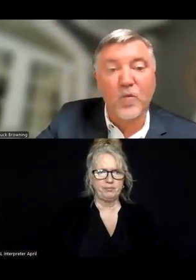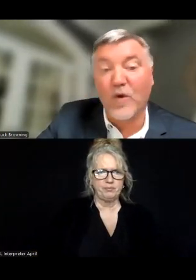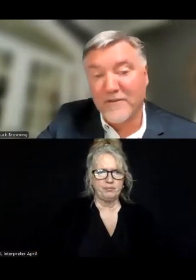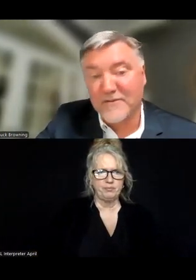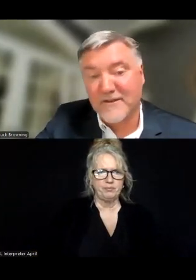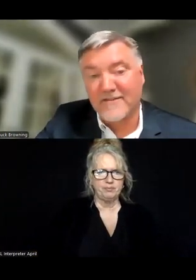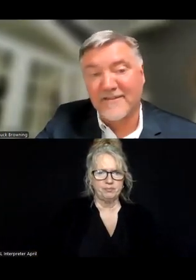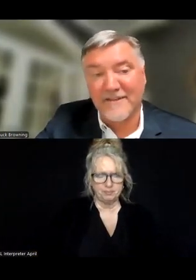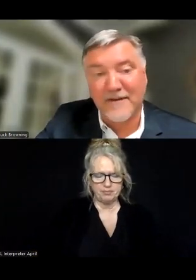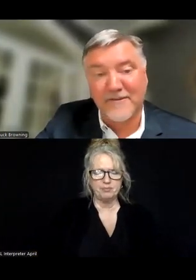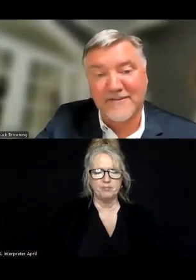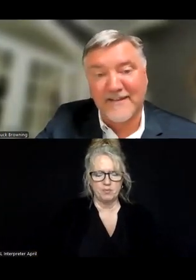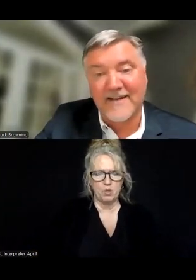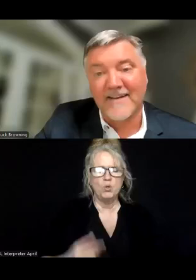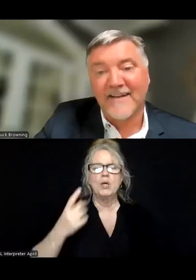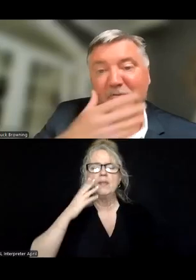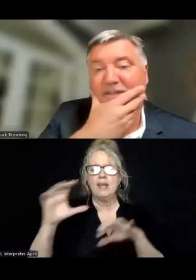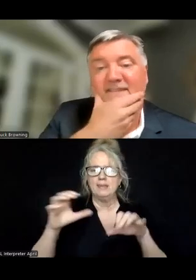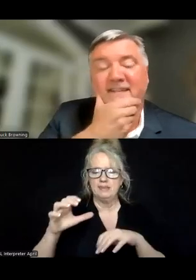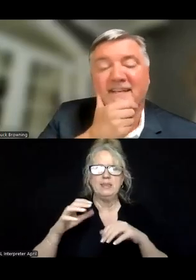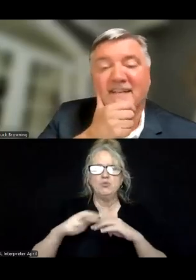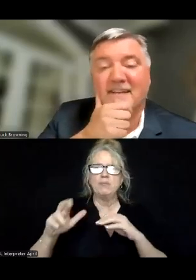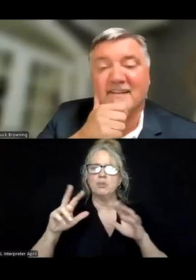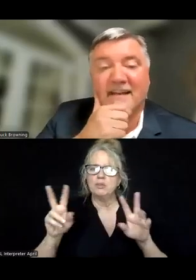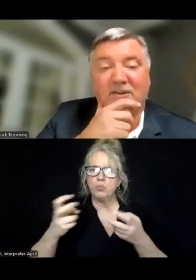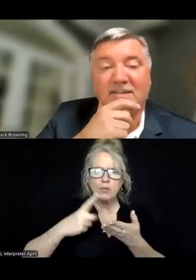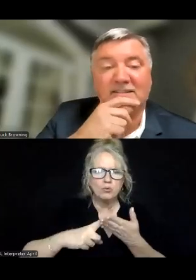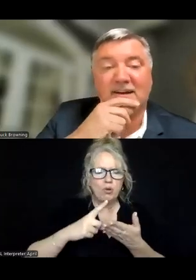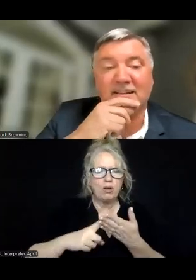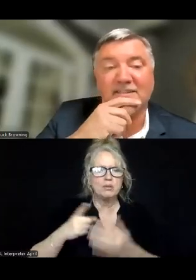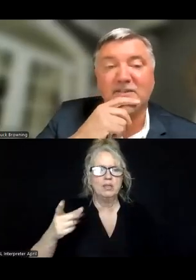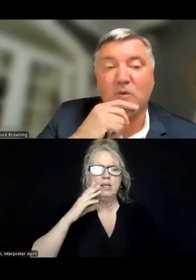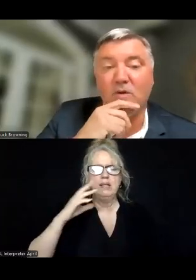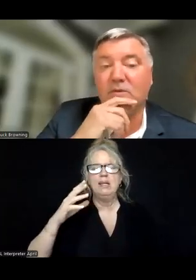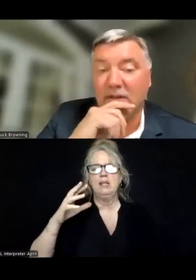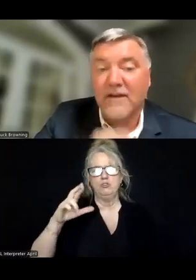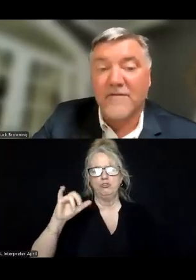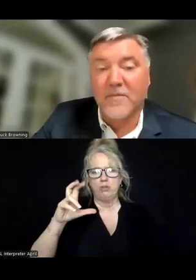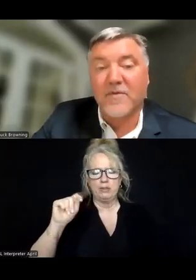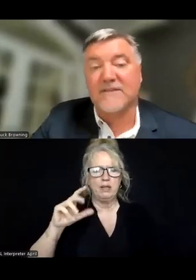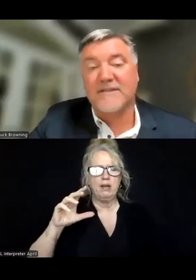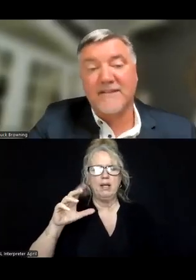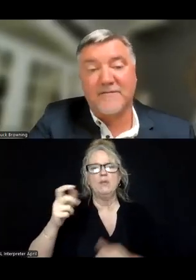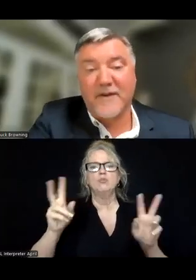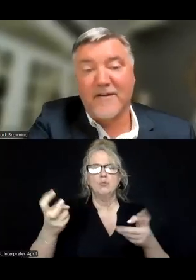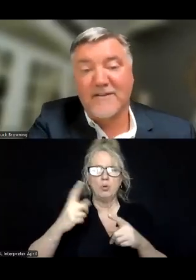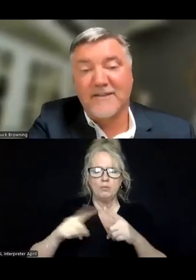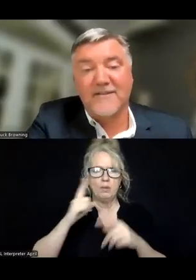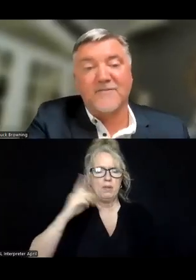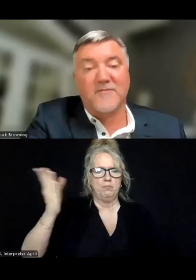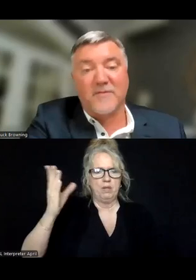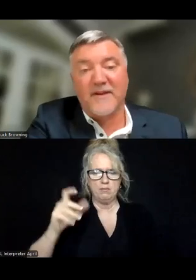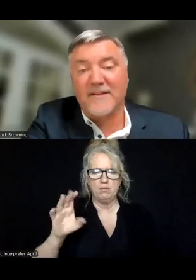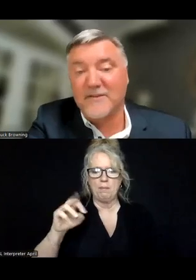And then one of those talks that did reference that was in Crisis Con. This is a quote from the presentation from